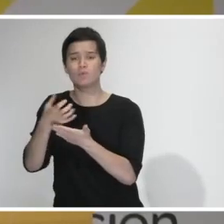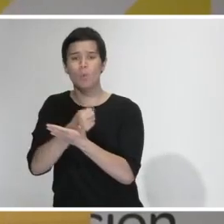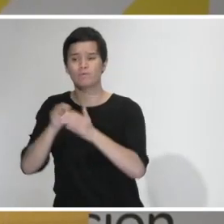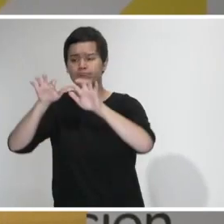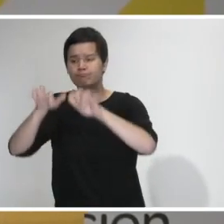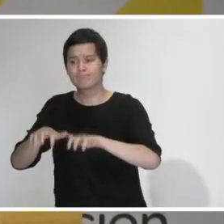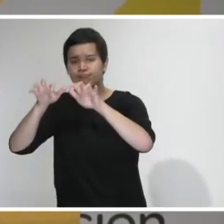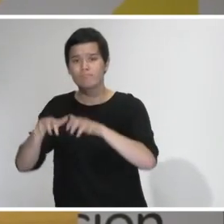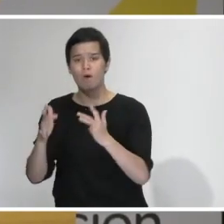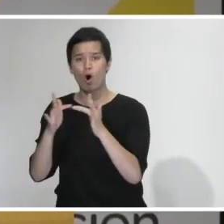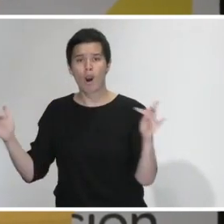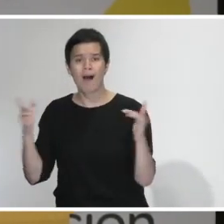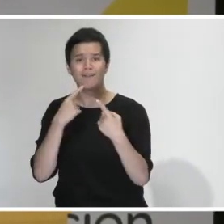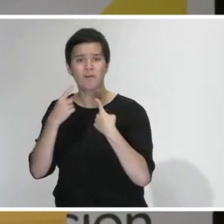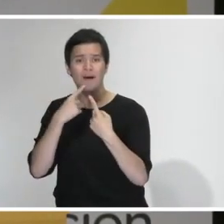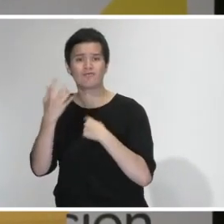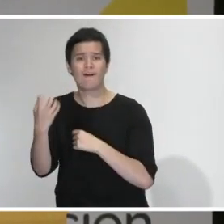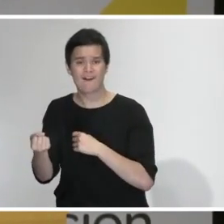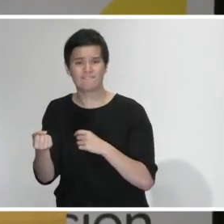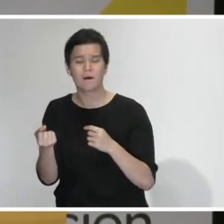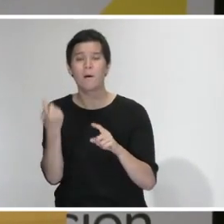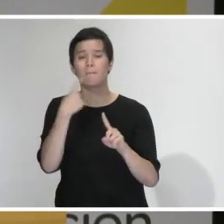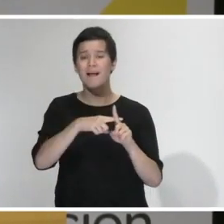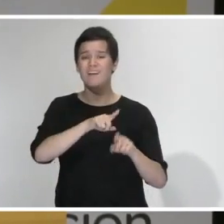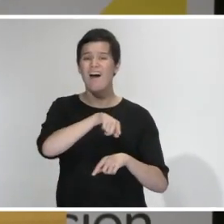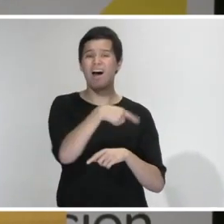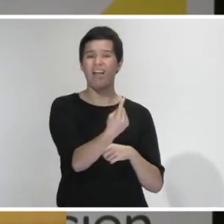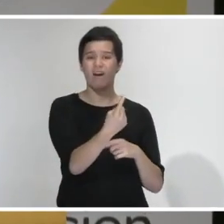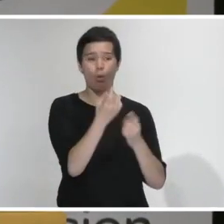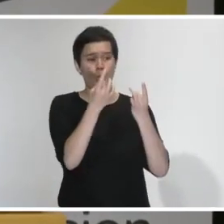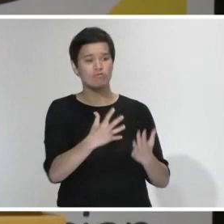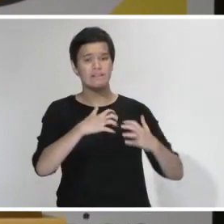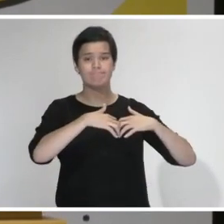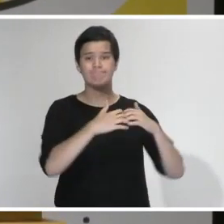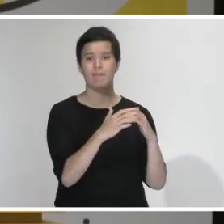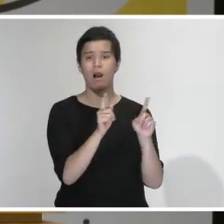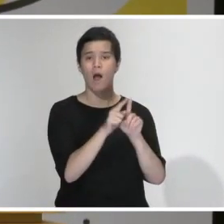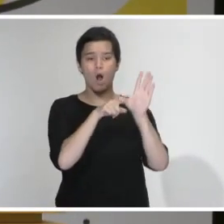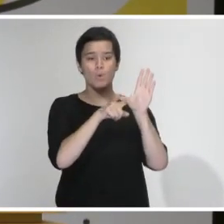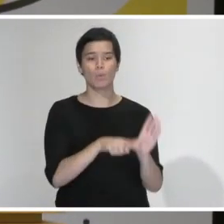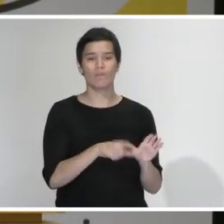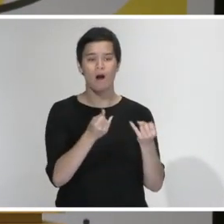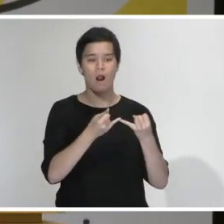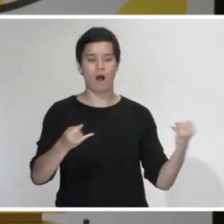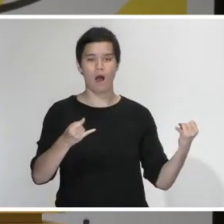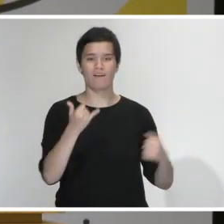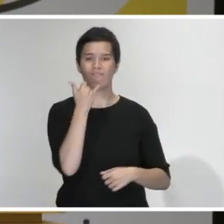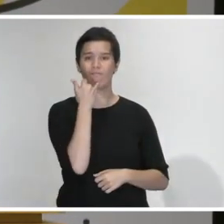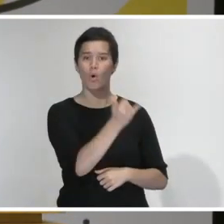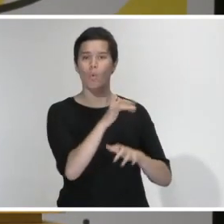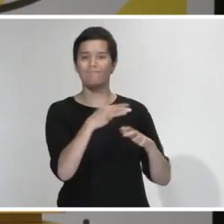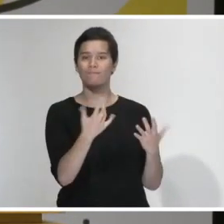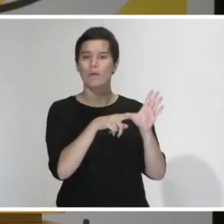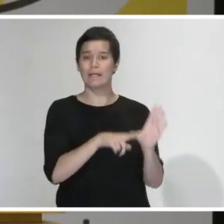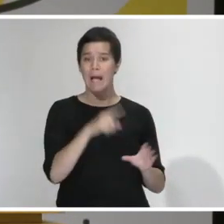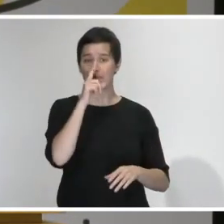1737 and other resources like Youthline. So this is really to complement and bring to the attention of people what those other resources are,